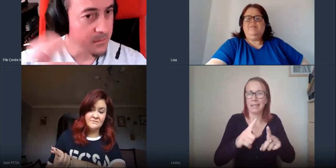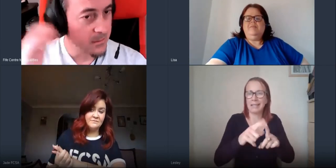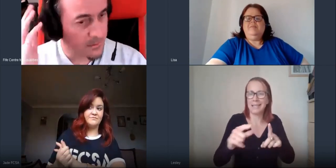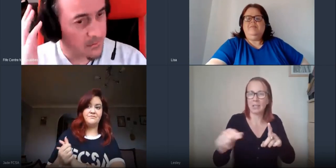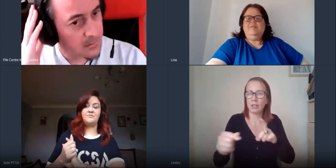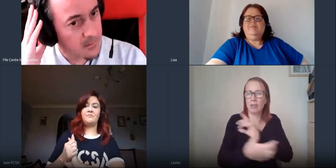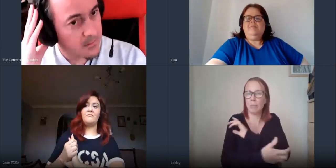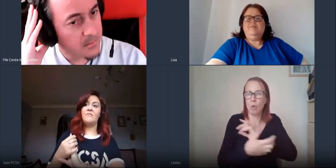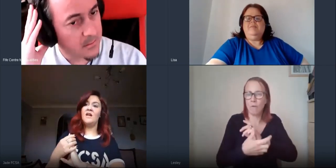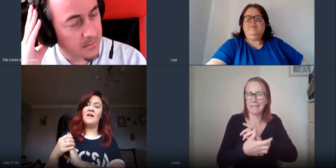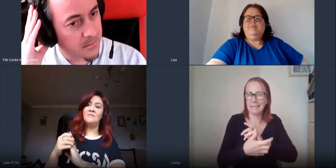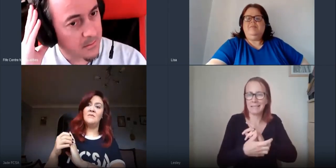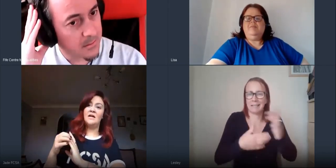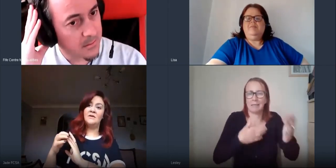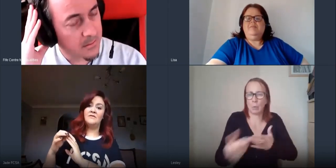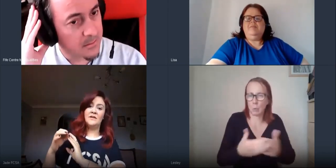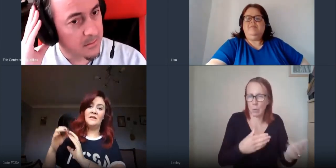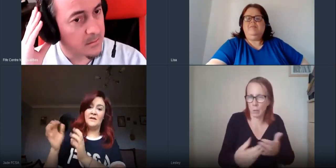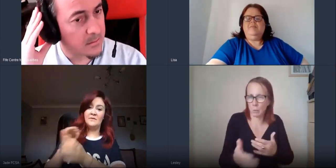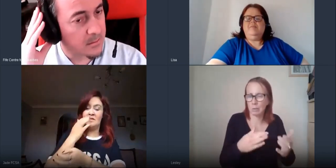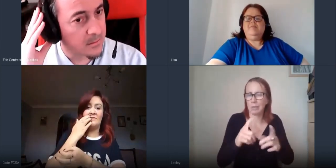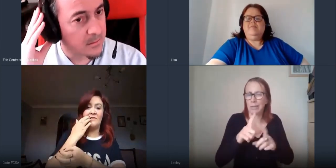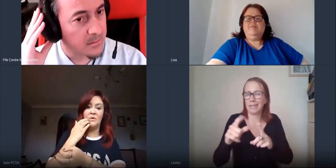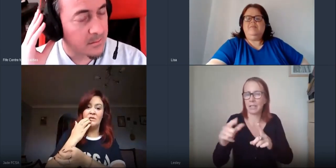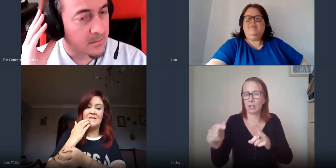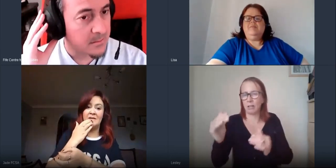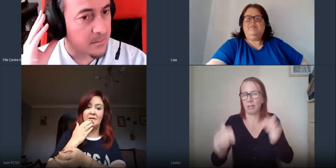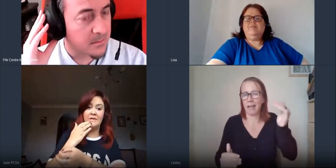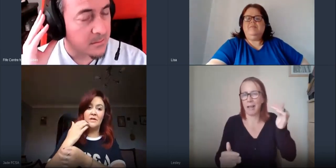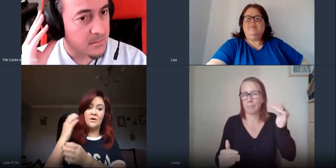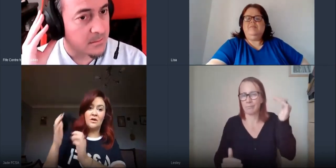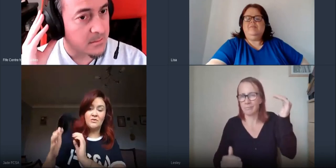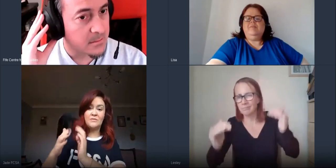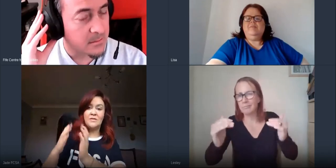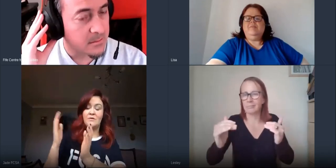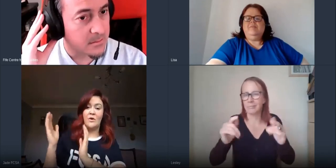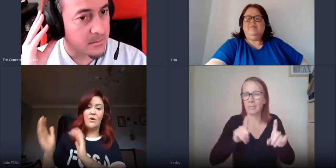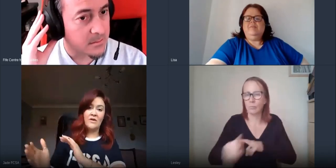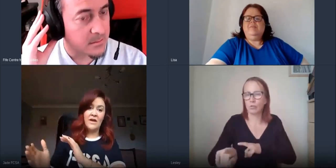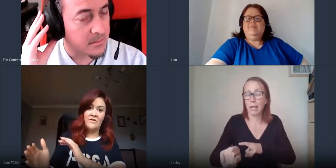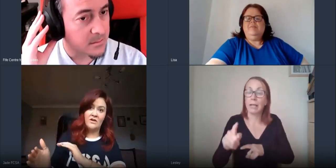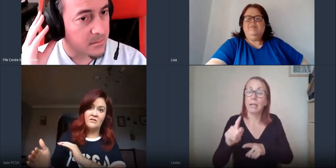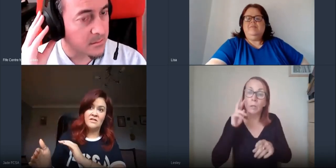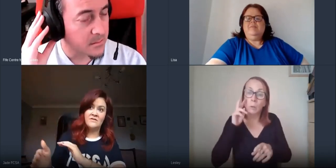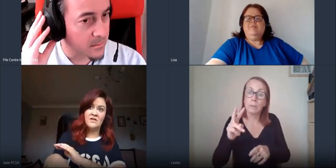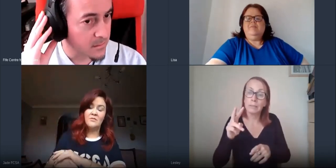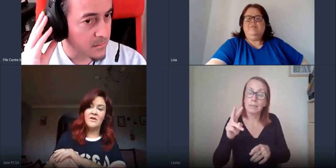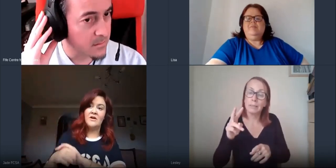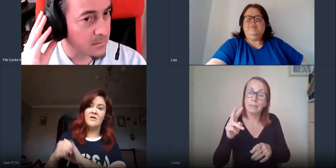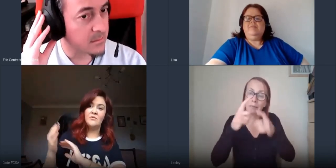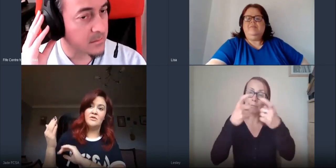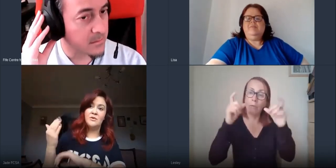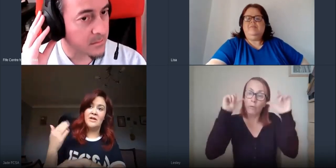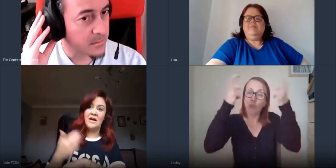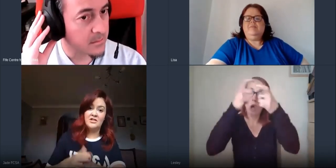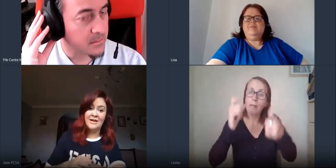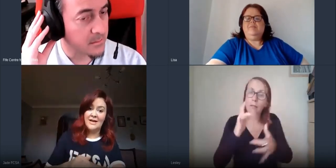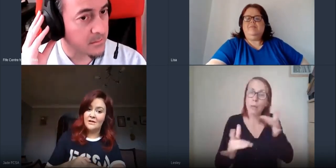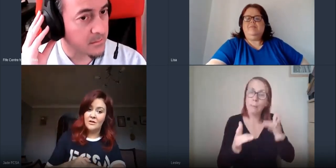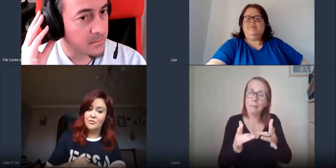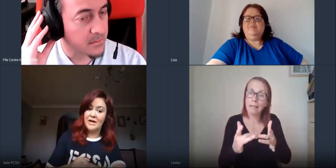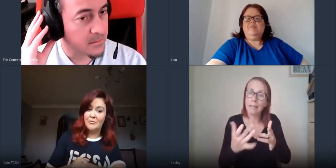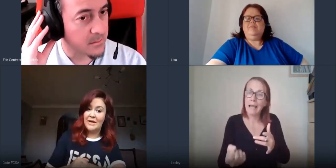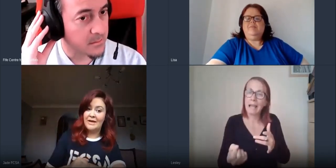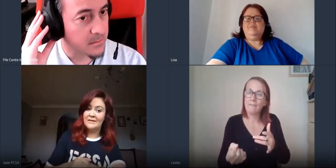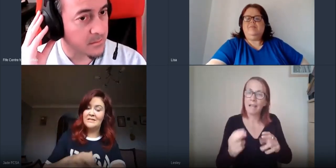um and if like like if you go onto the college website we've got all the faqs and everything up there we're doing the hashtag in the